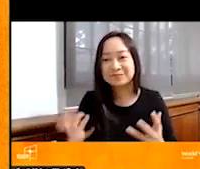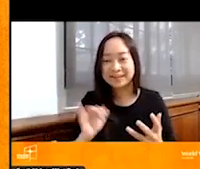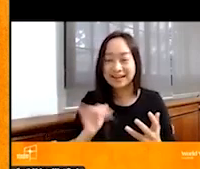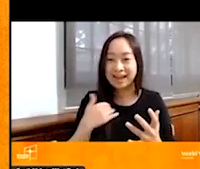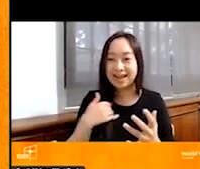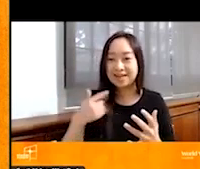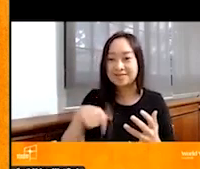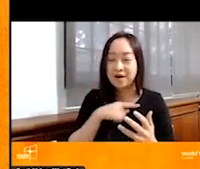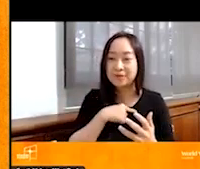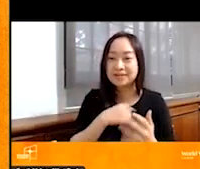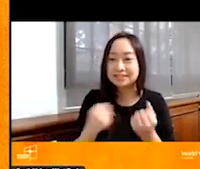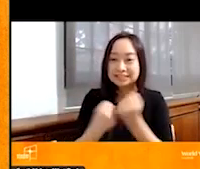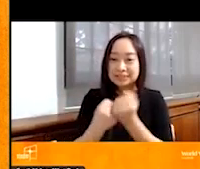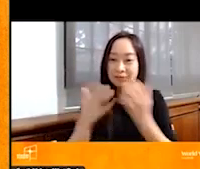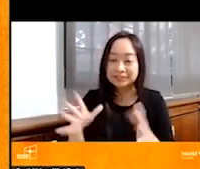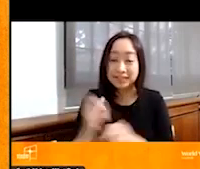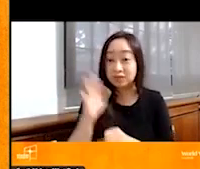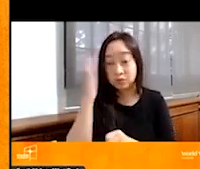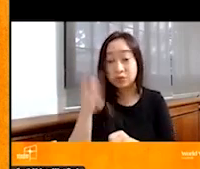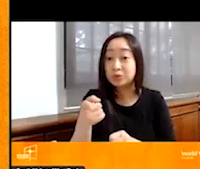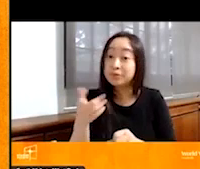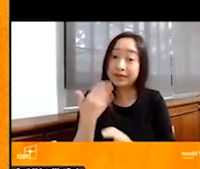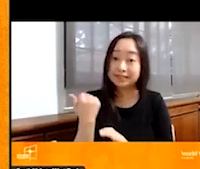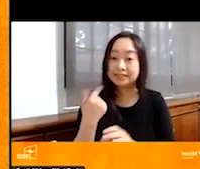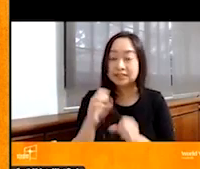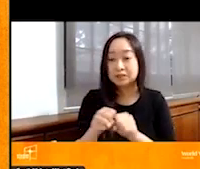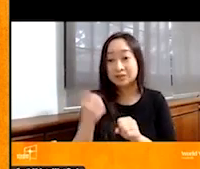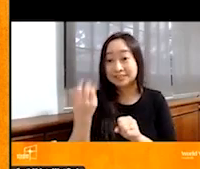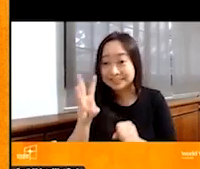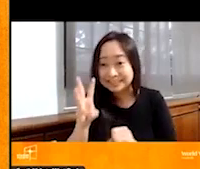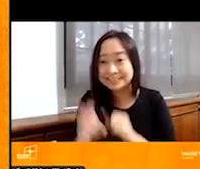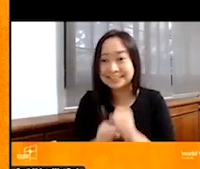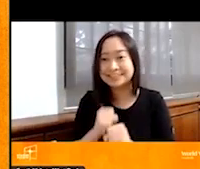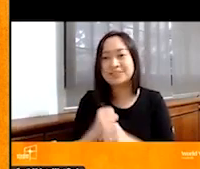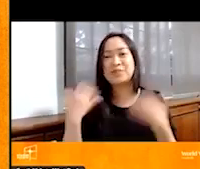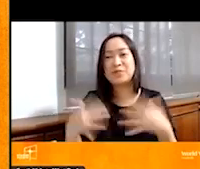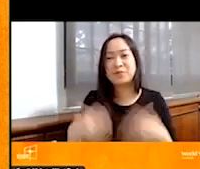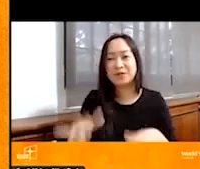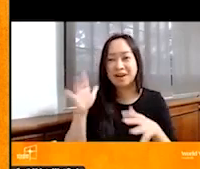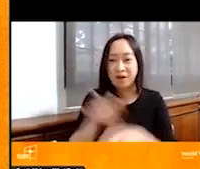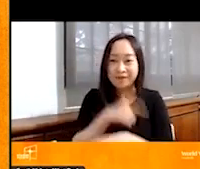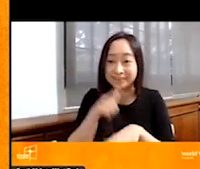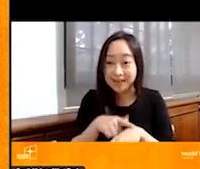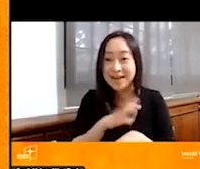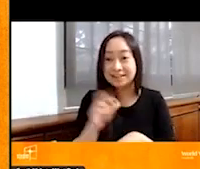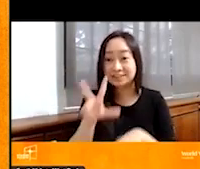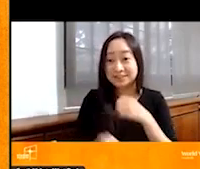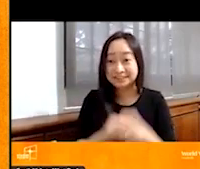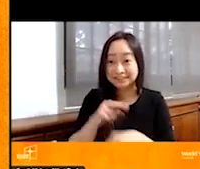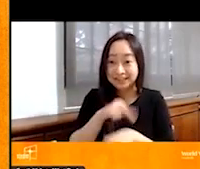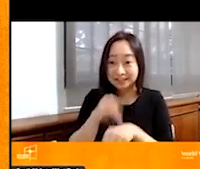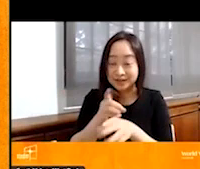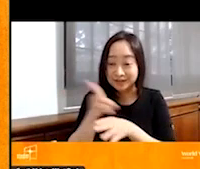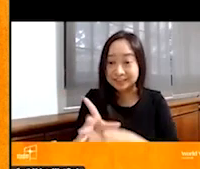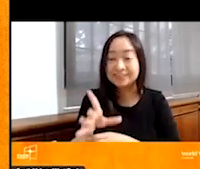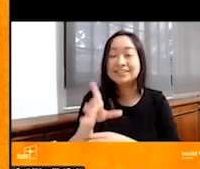supporters get to know you better. So, 16 years, huh? That's a long time. And three years as National Director of